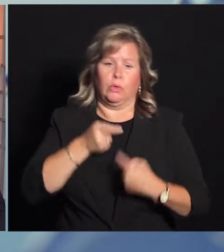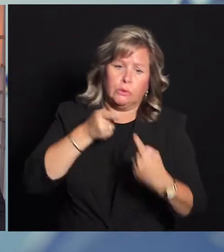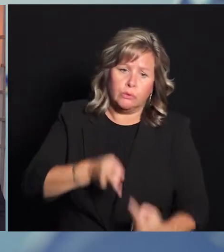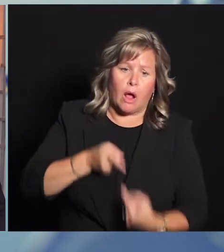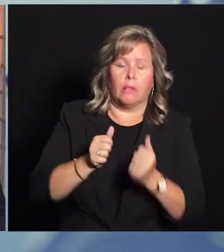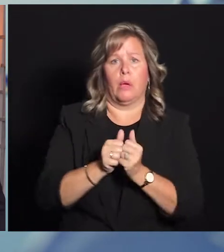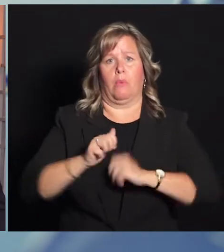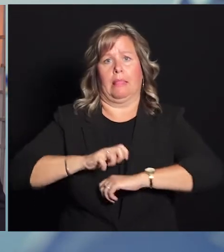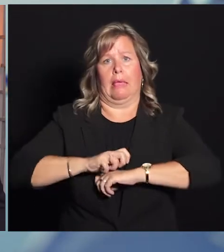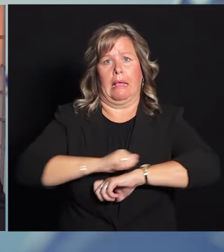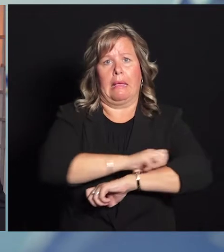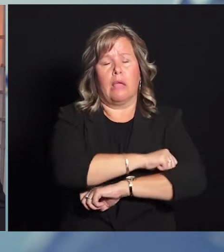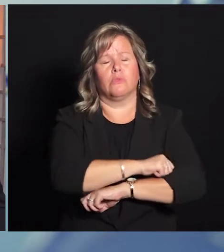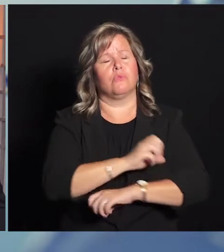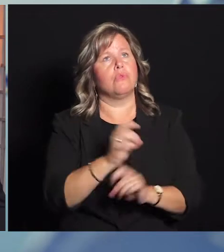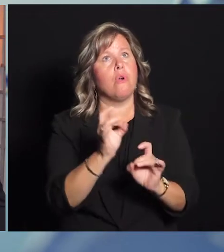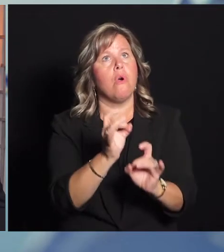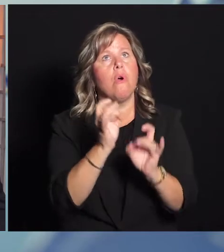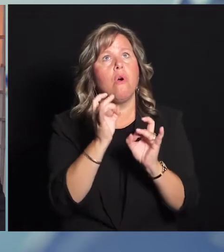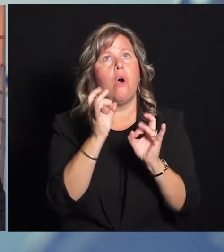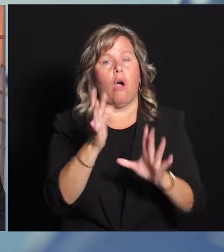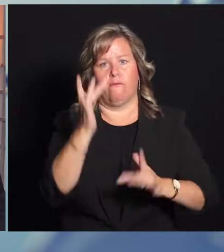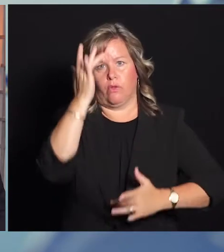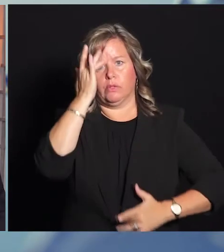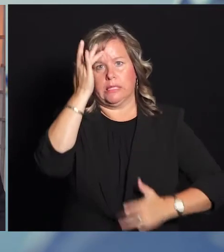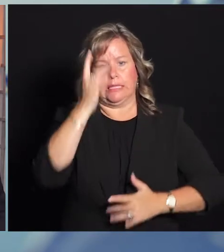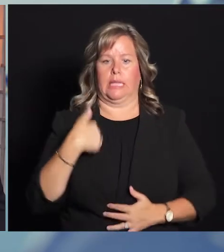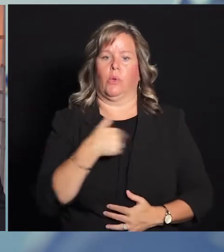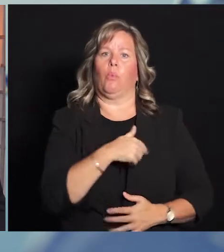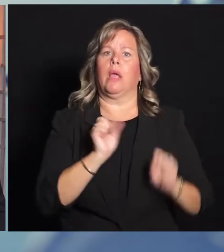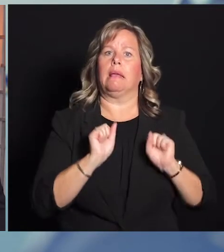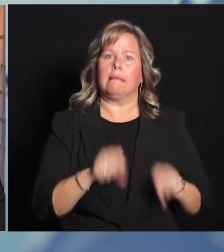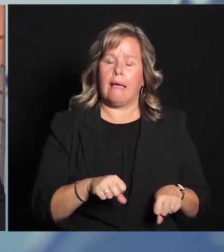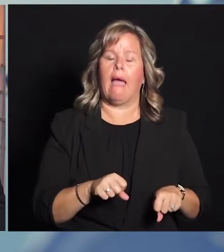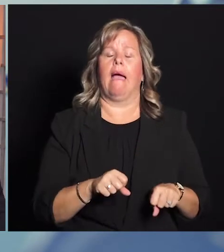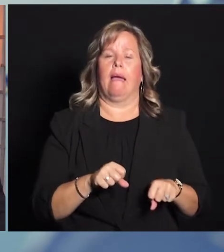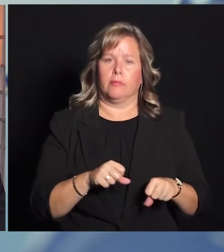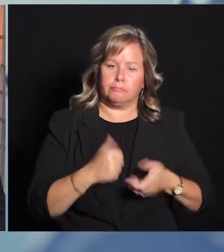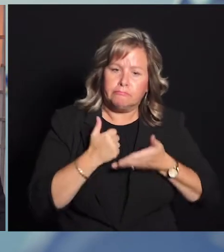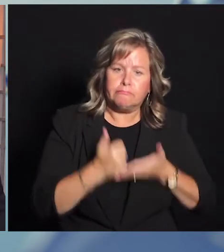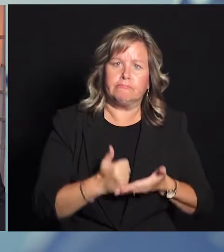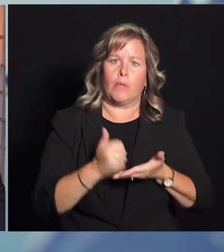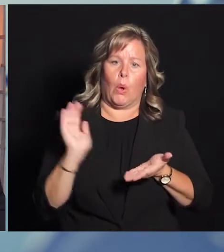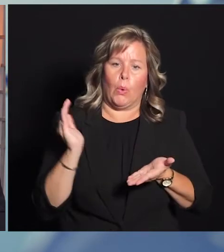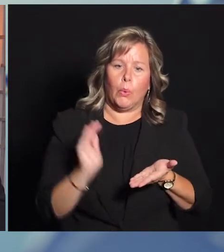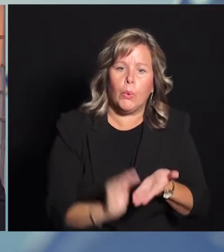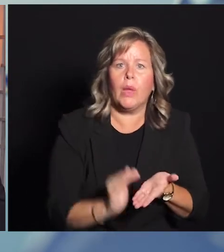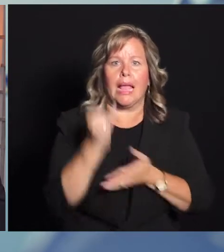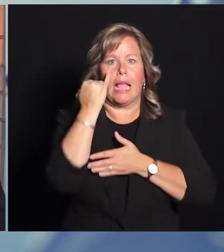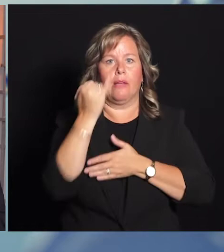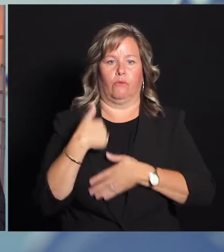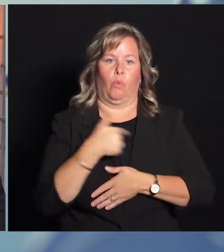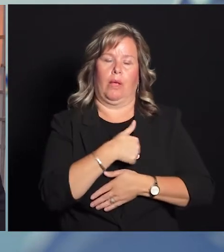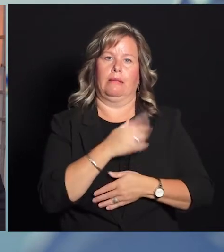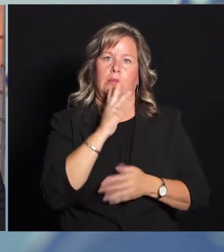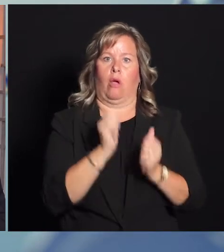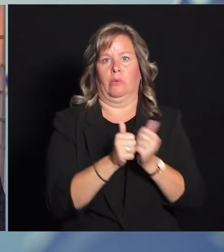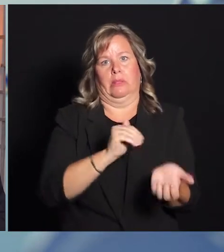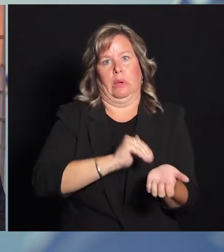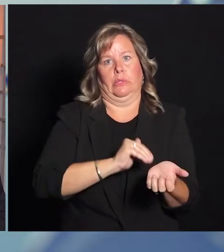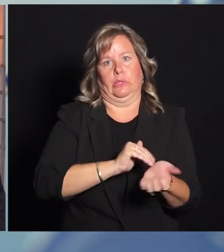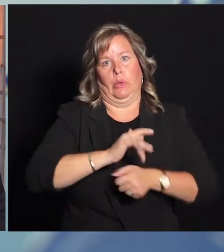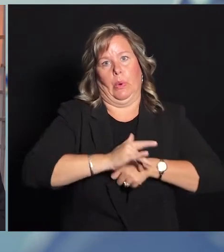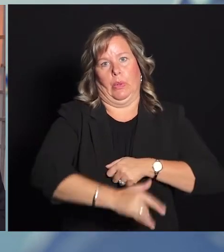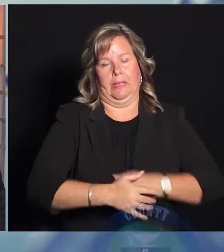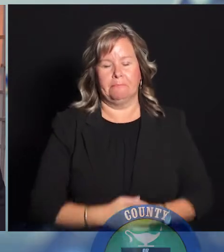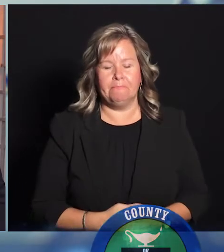cancer. It is an awful disease and one that we can make a difference in if we look for those signs early